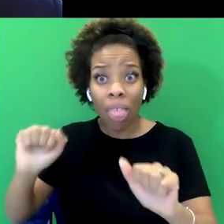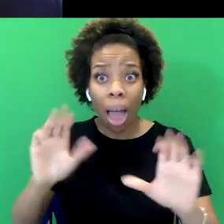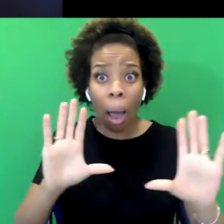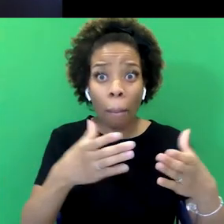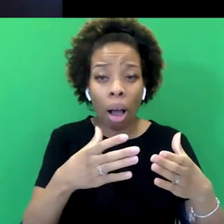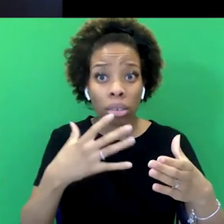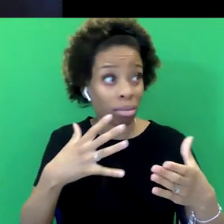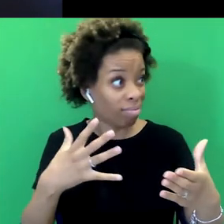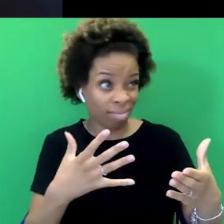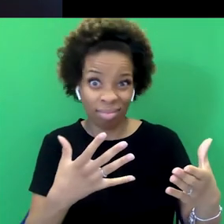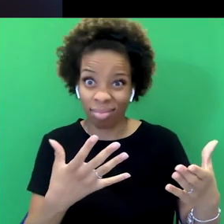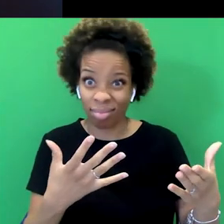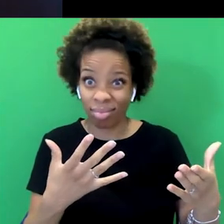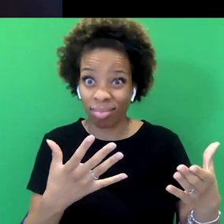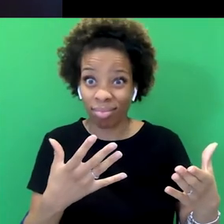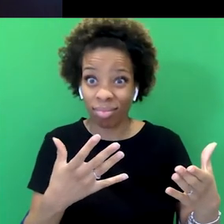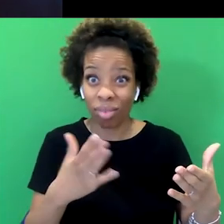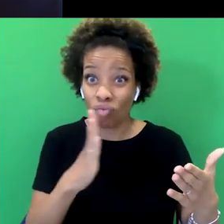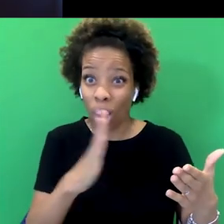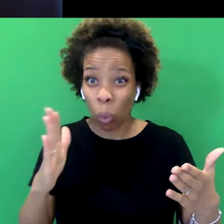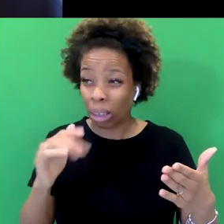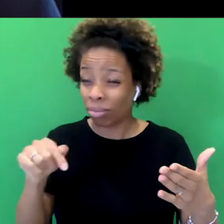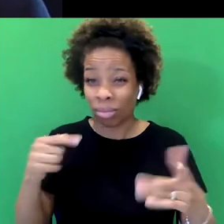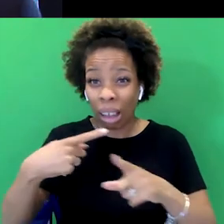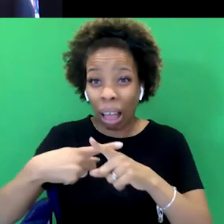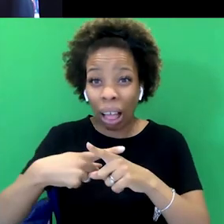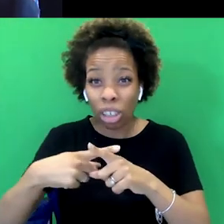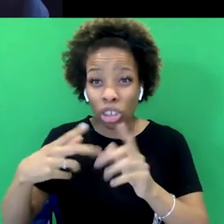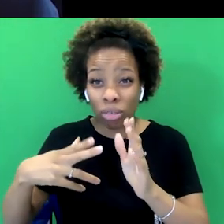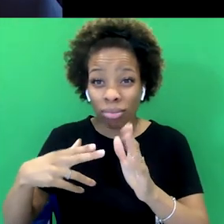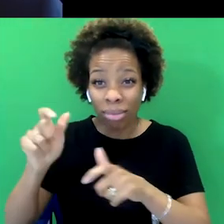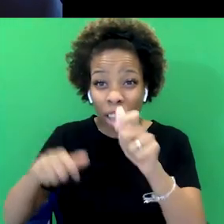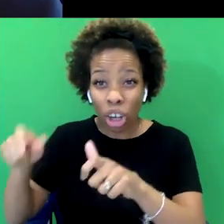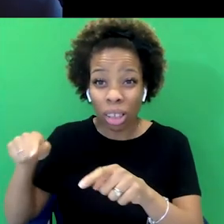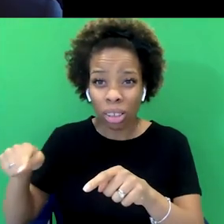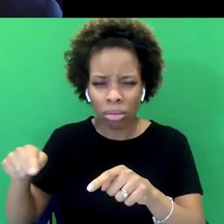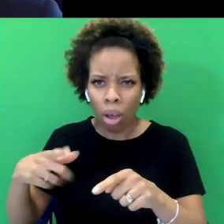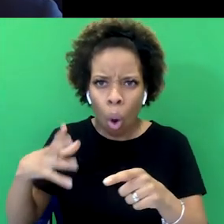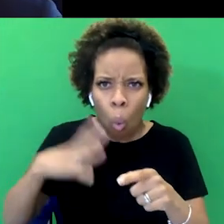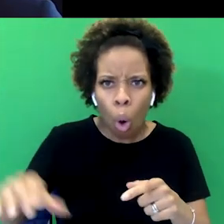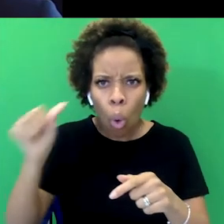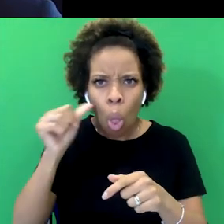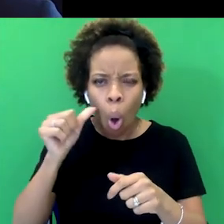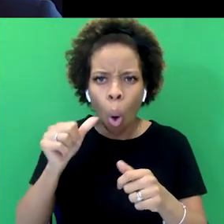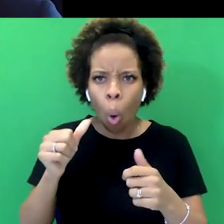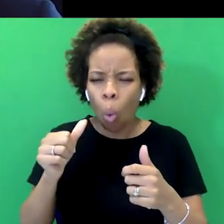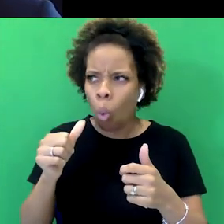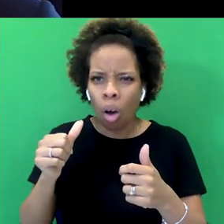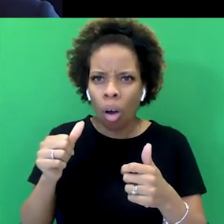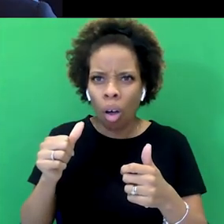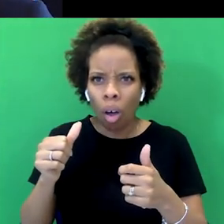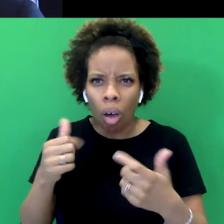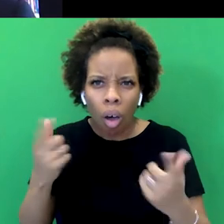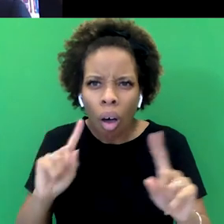cult of right-wing English nationalists, basically, and they want to have the information to be able to argue their way.